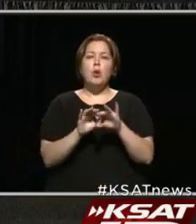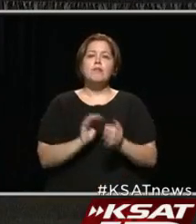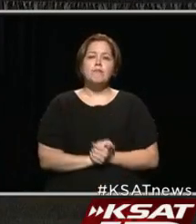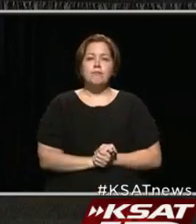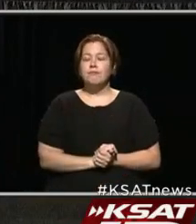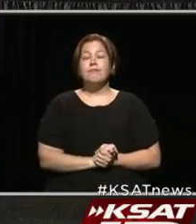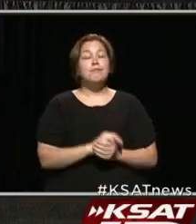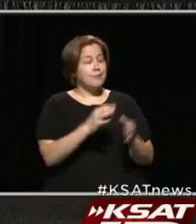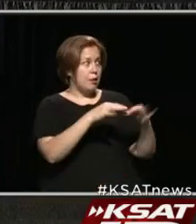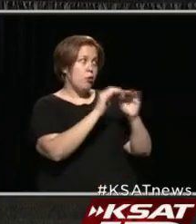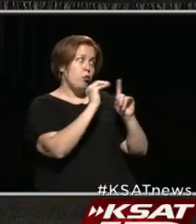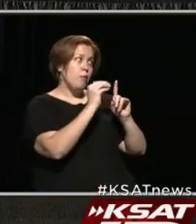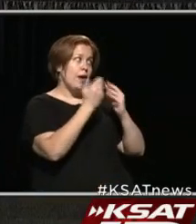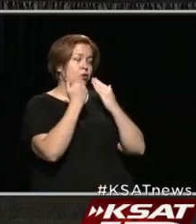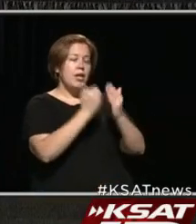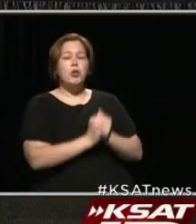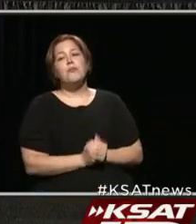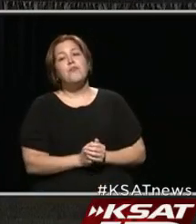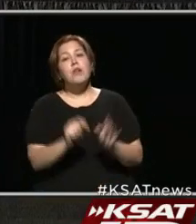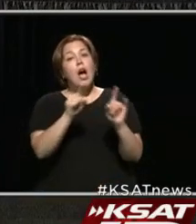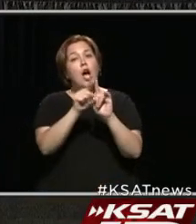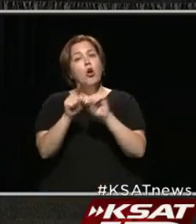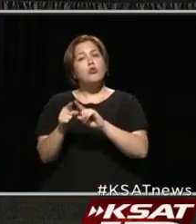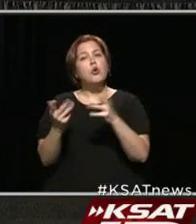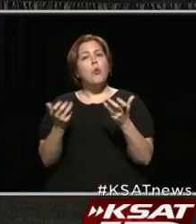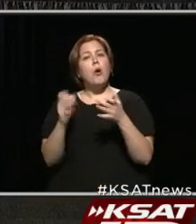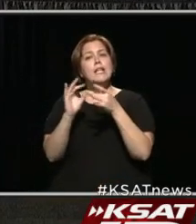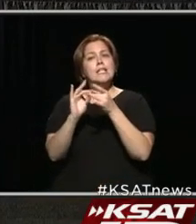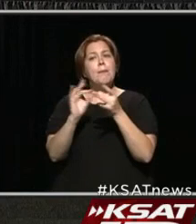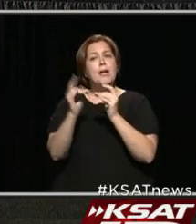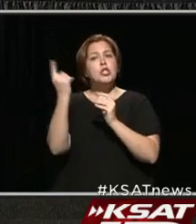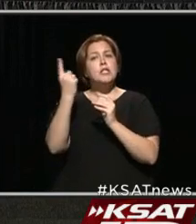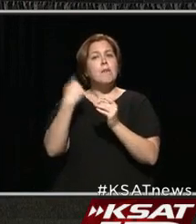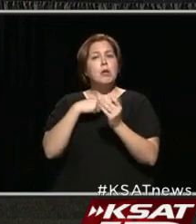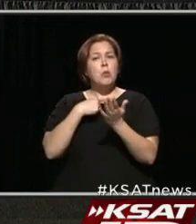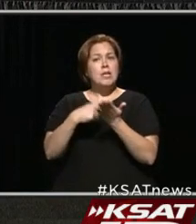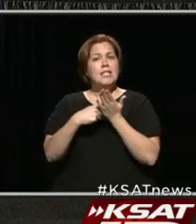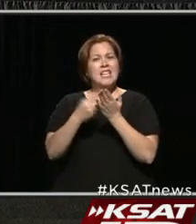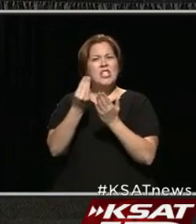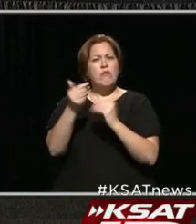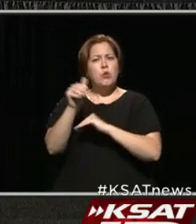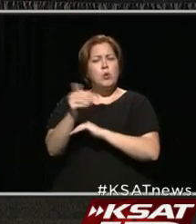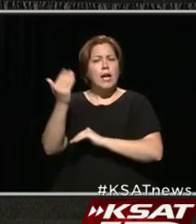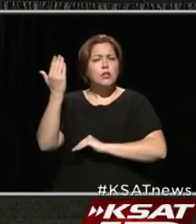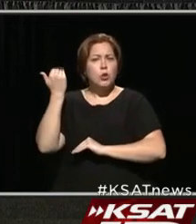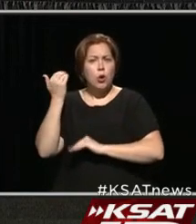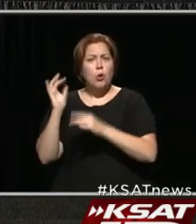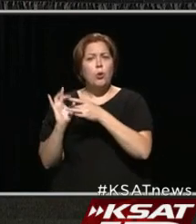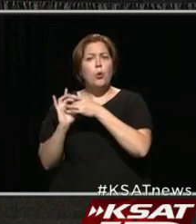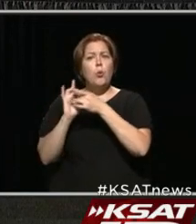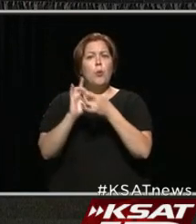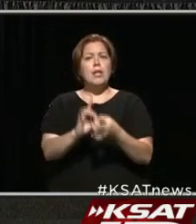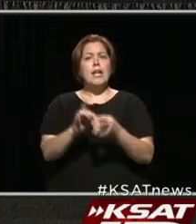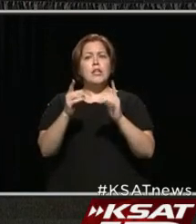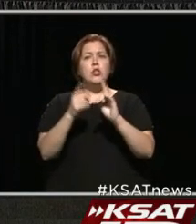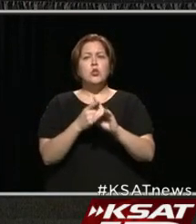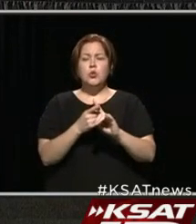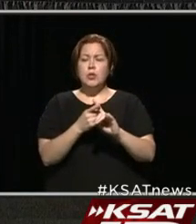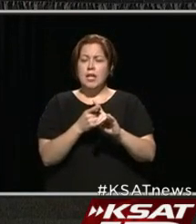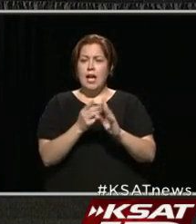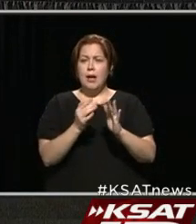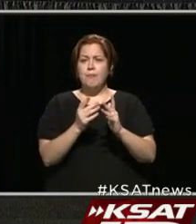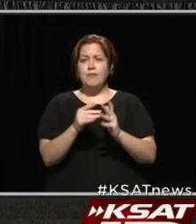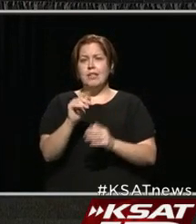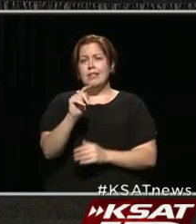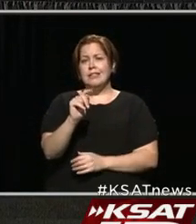An important reminder. Thank you, Judge Wolf. And I do want to also make mention of something that we talked about a couple nights ago with regard to the augmentation